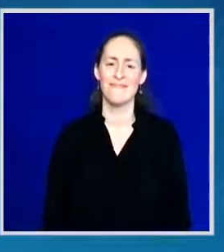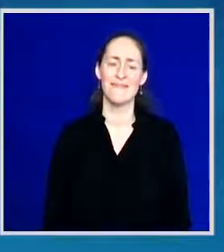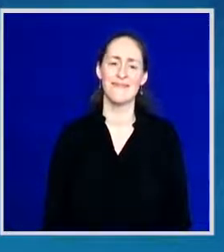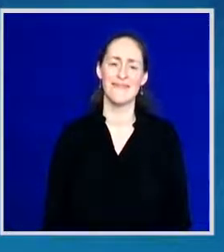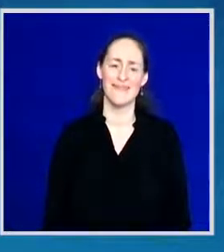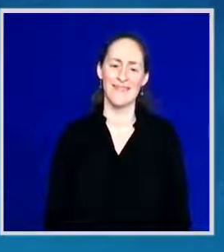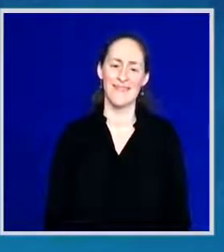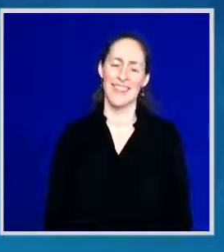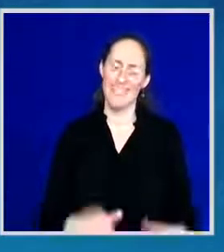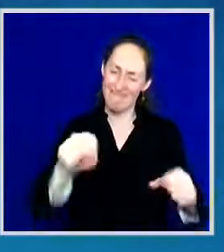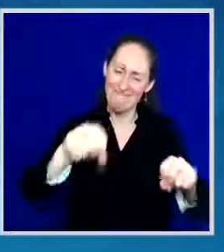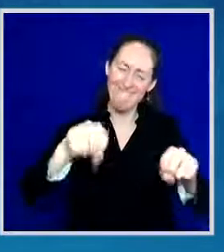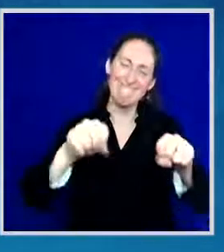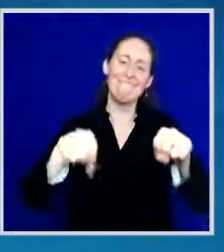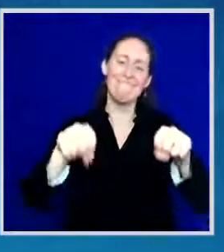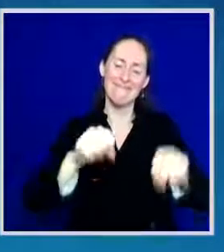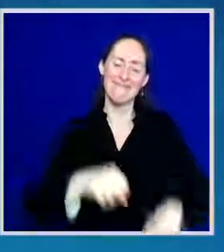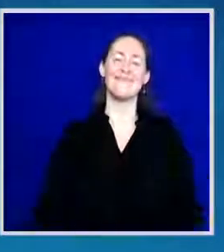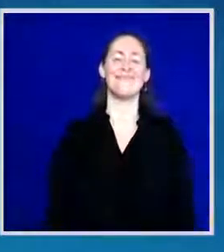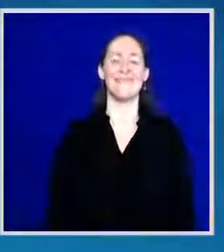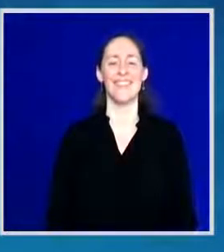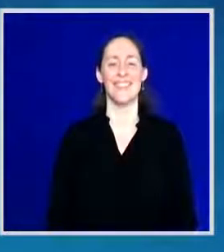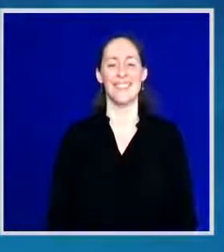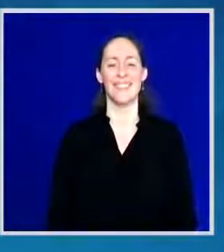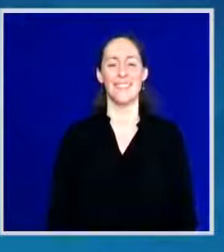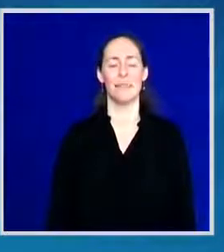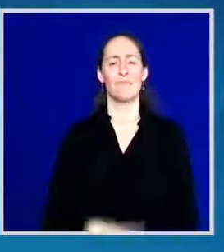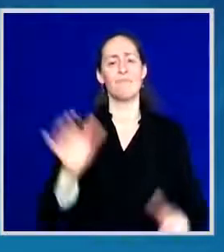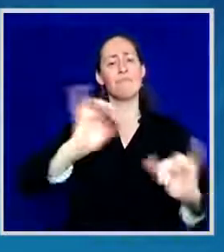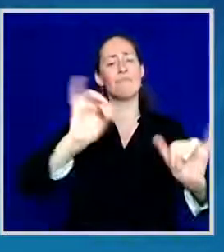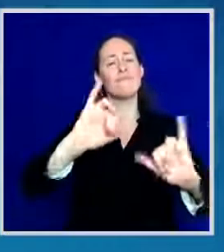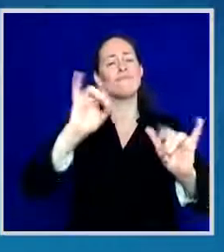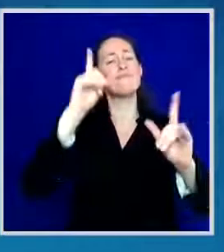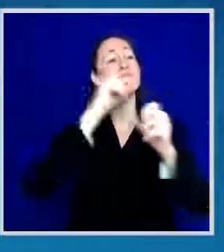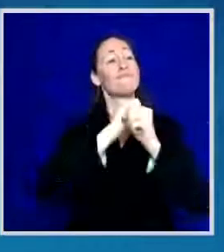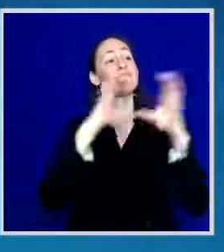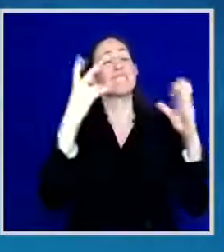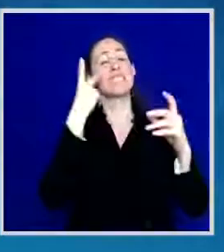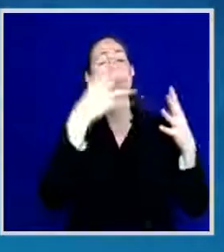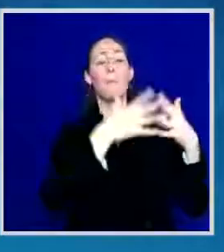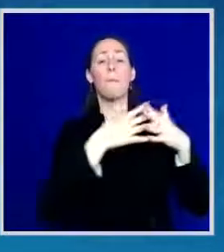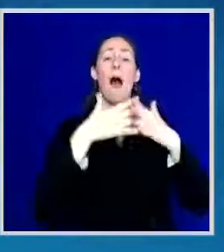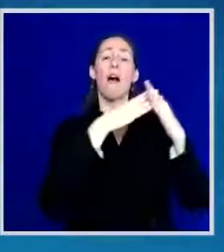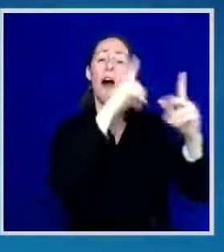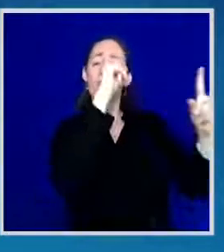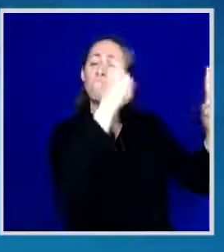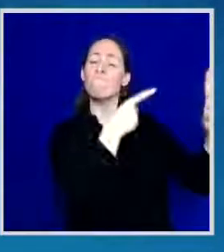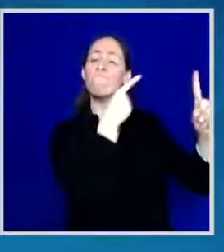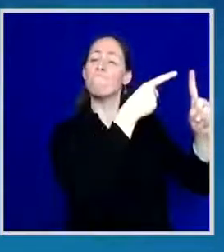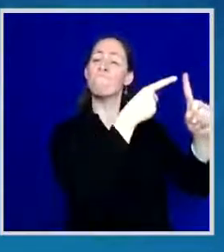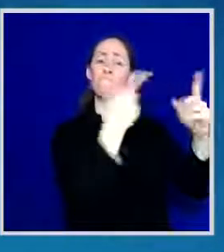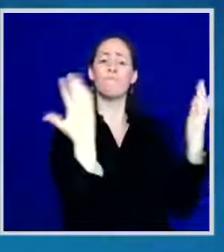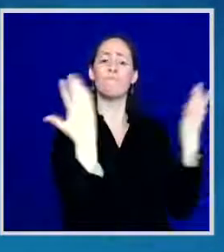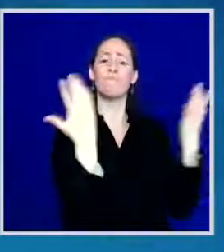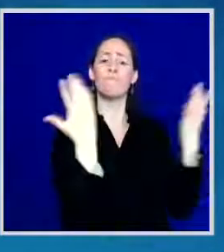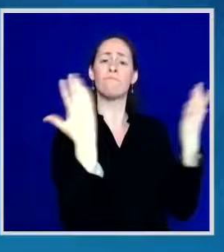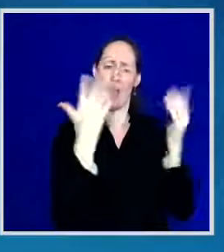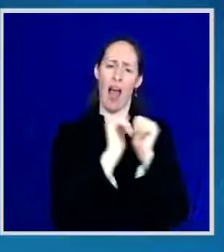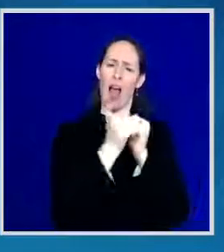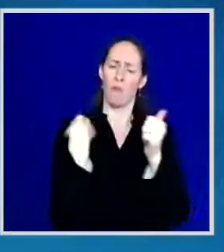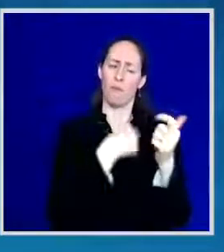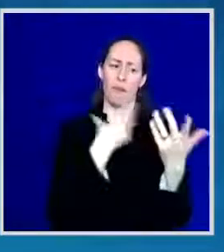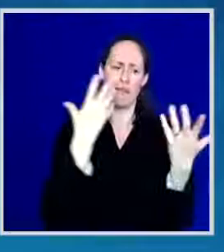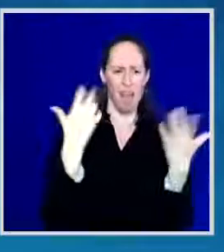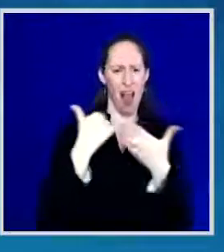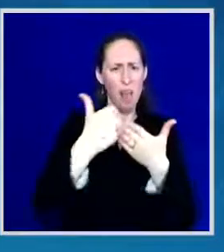And we have also seen American aspiration in our effort to deliver relief directly to American families. The pandemic has